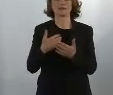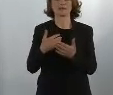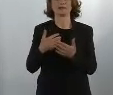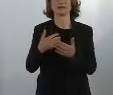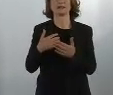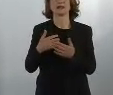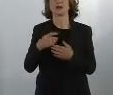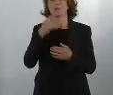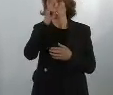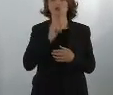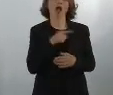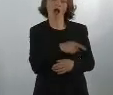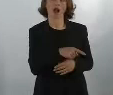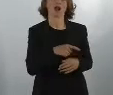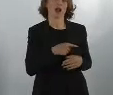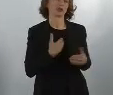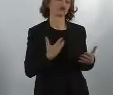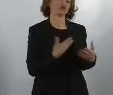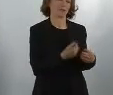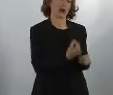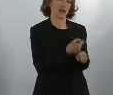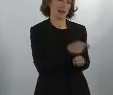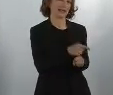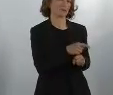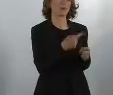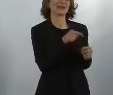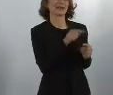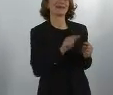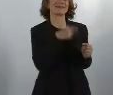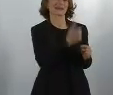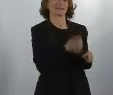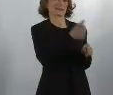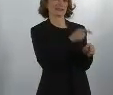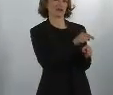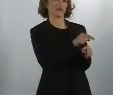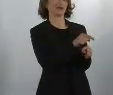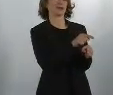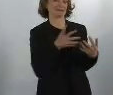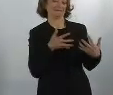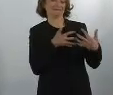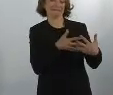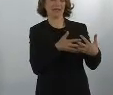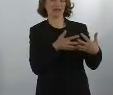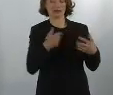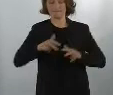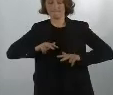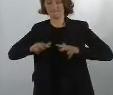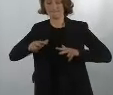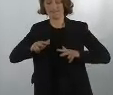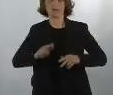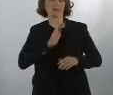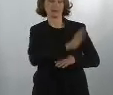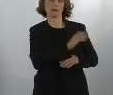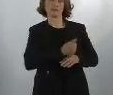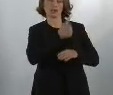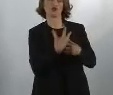this is why we closely cooperate with Portugal, because they have the next EU presidency, and that maybe